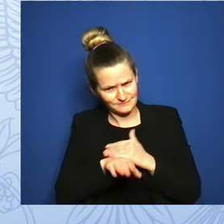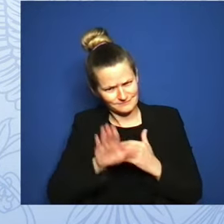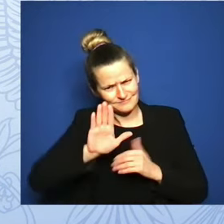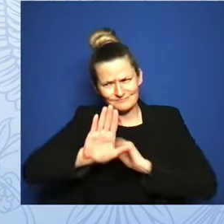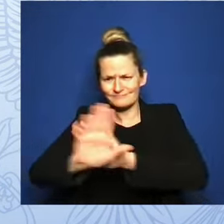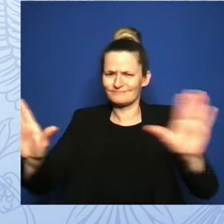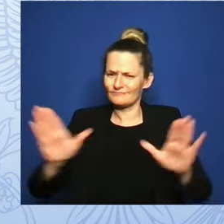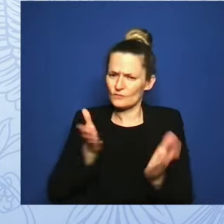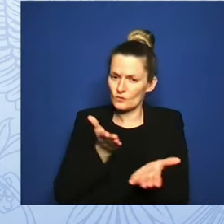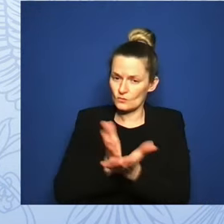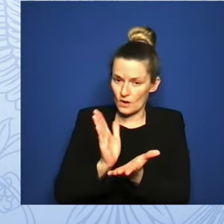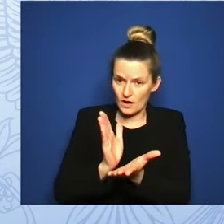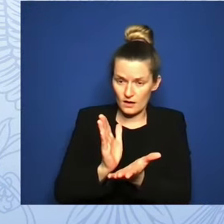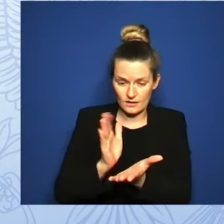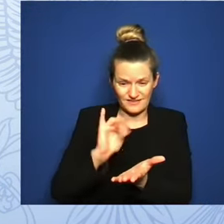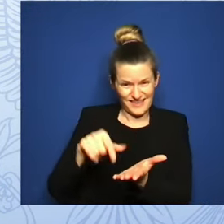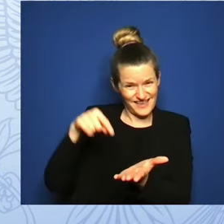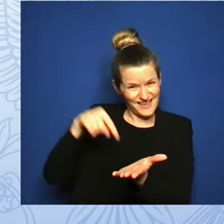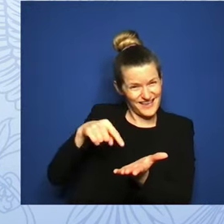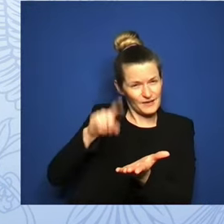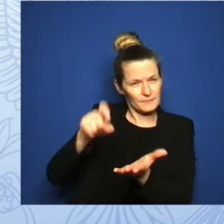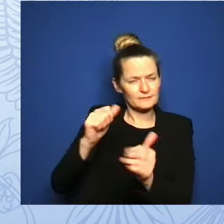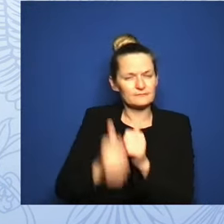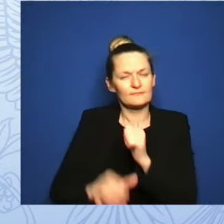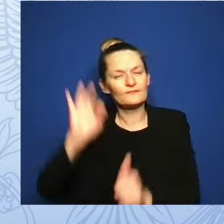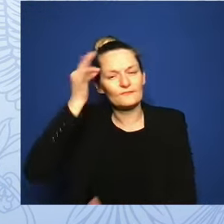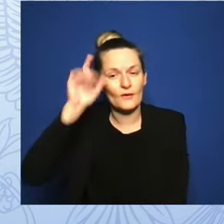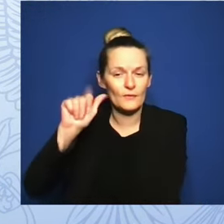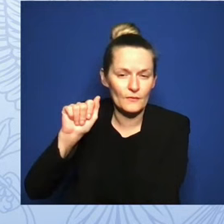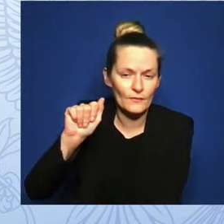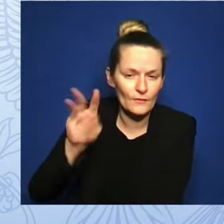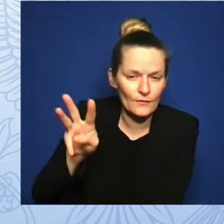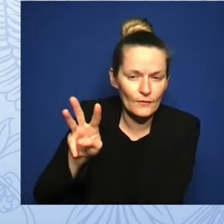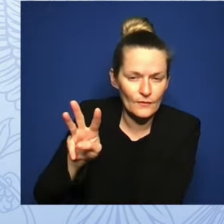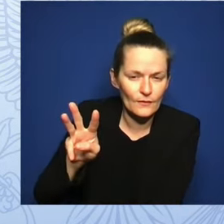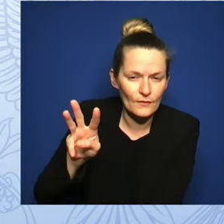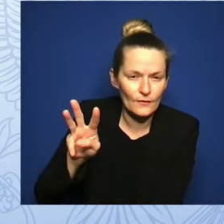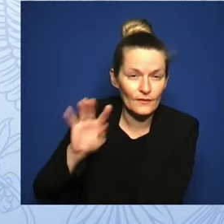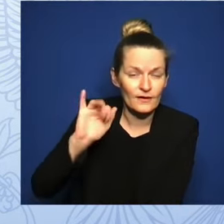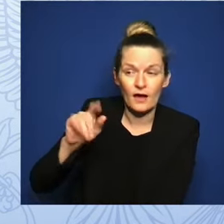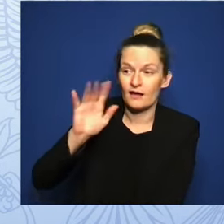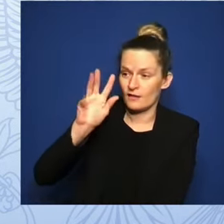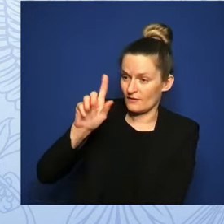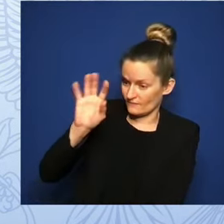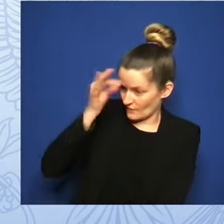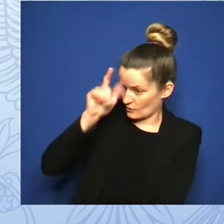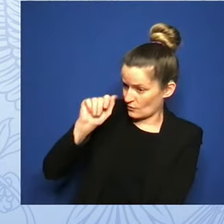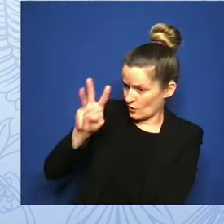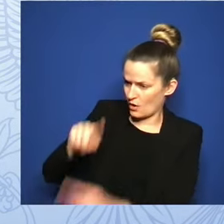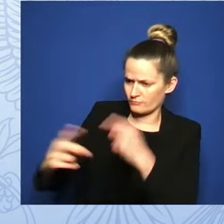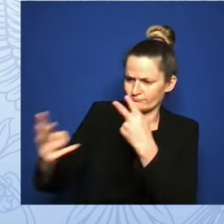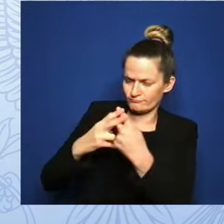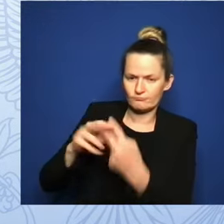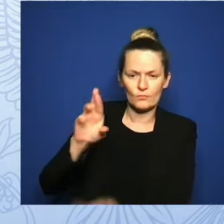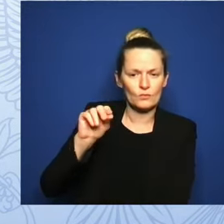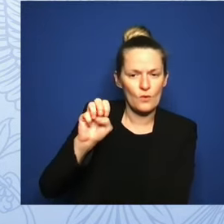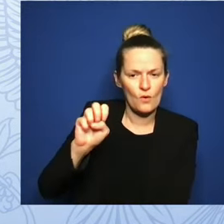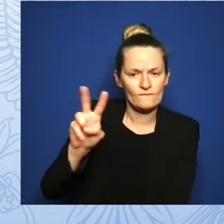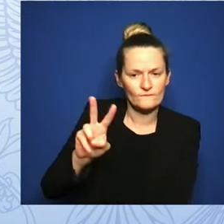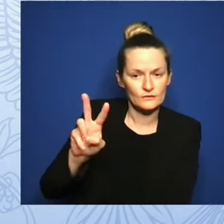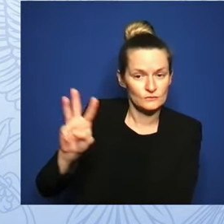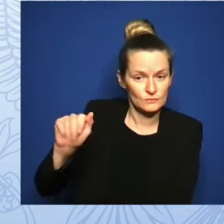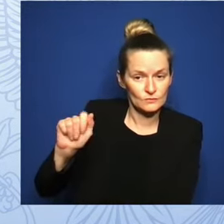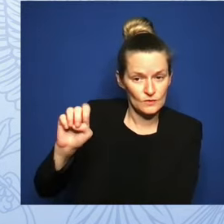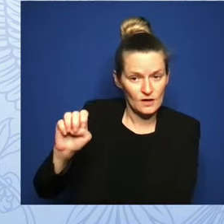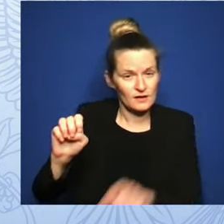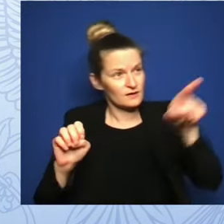protections of Roe v. Wade. And we will continue to call on them to do that. After all, the majority of Americans, the vast